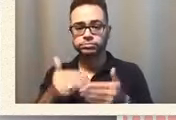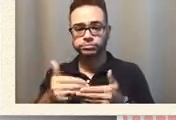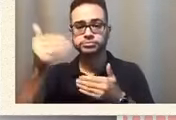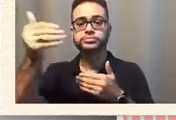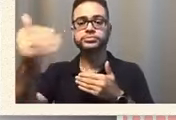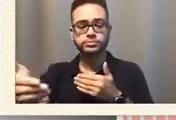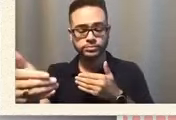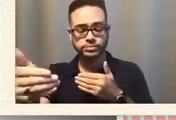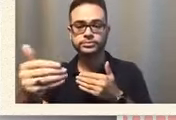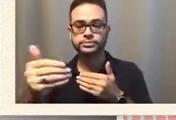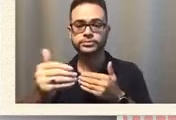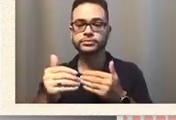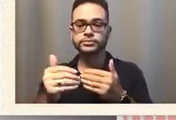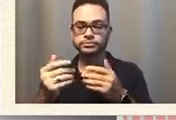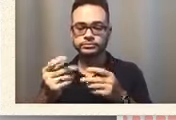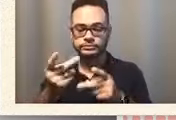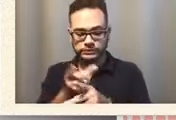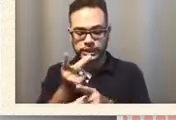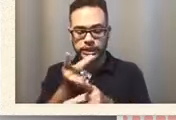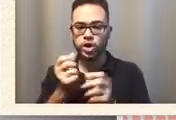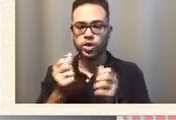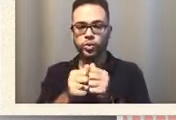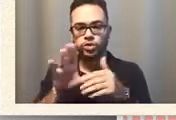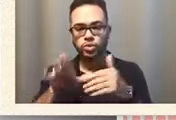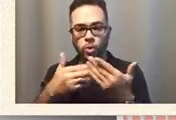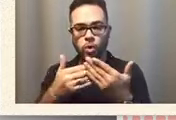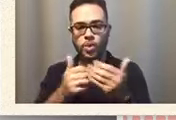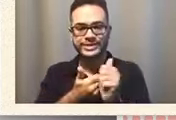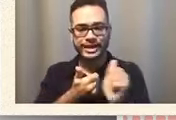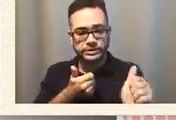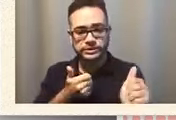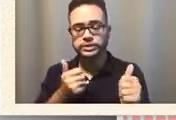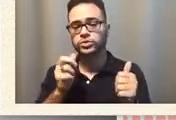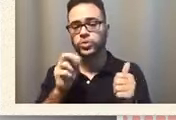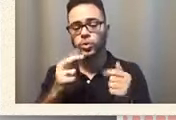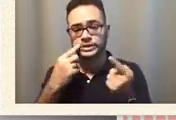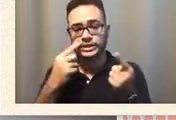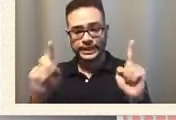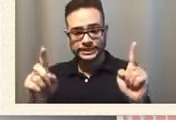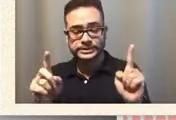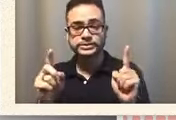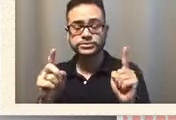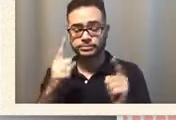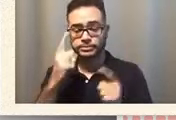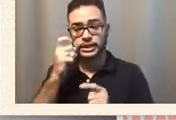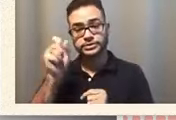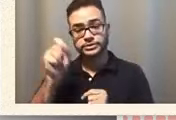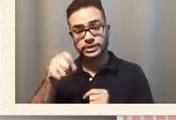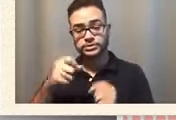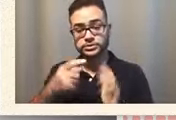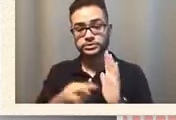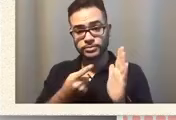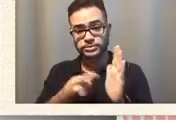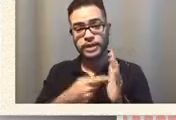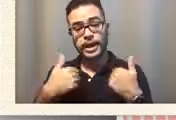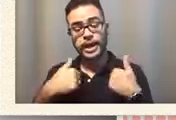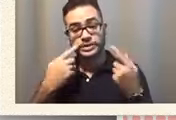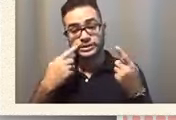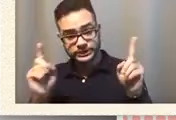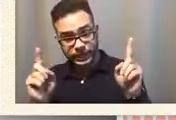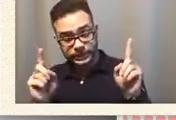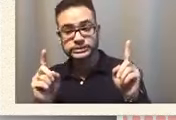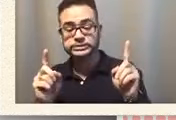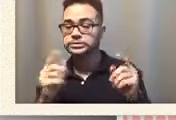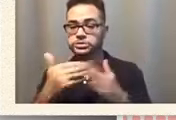with all of the deficits or successes because yes they do have successes no matter what they say